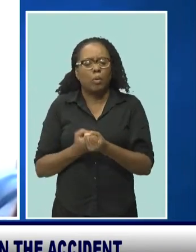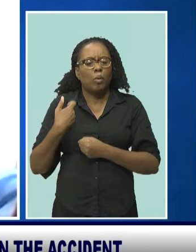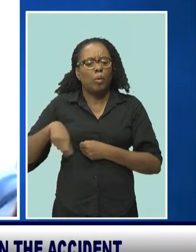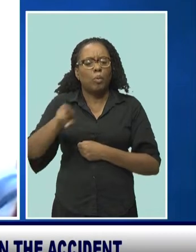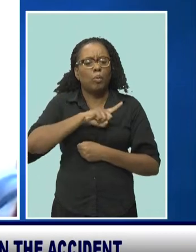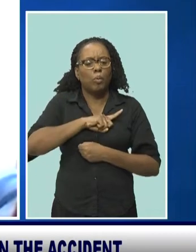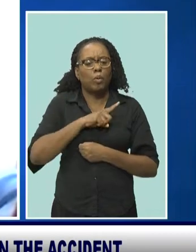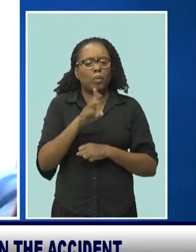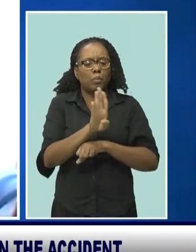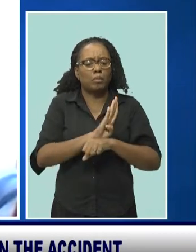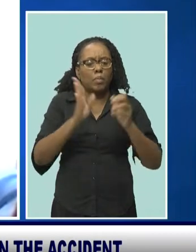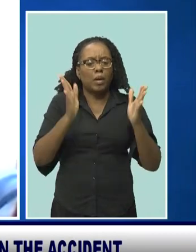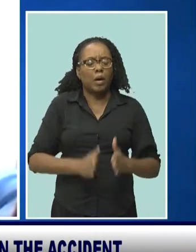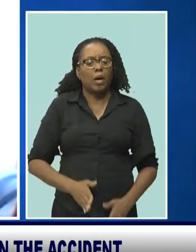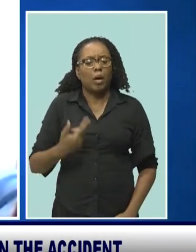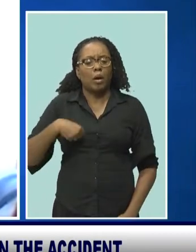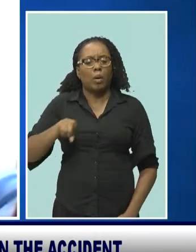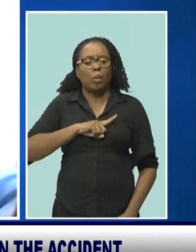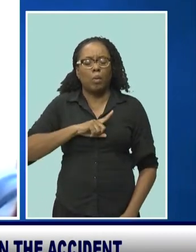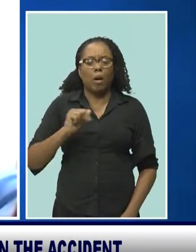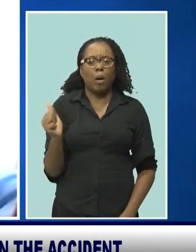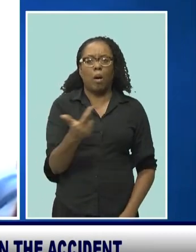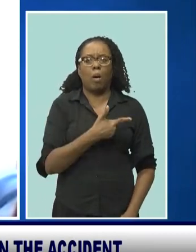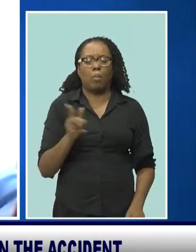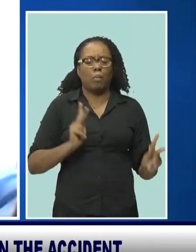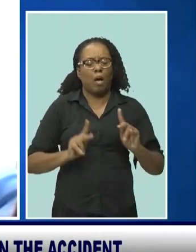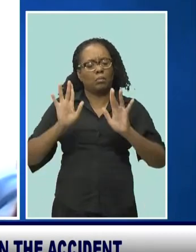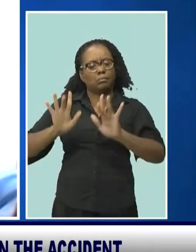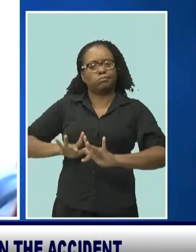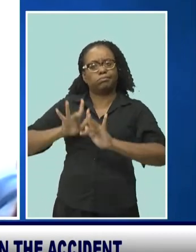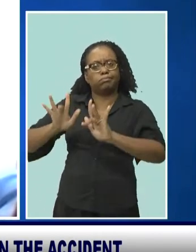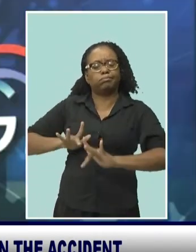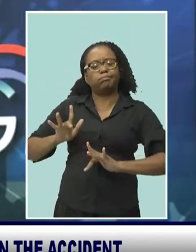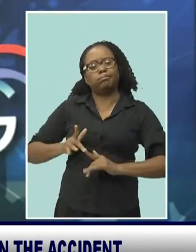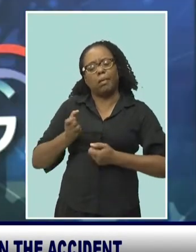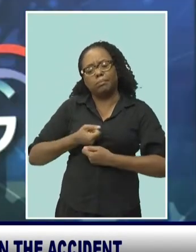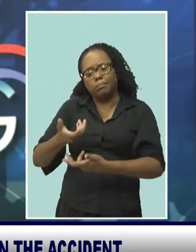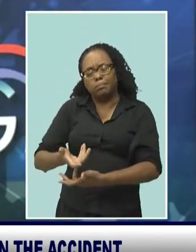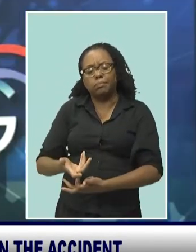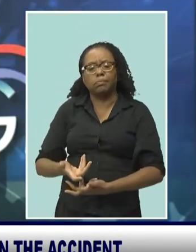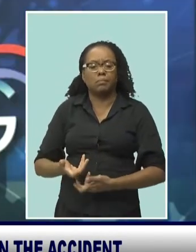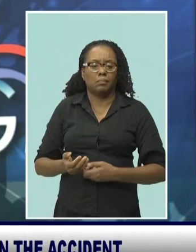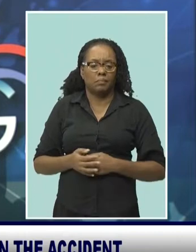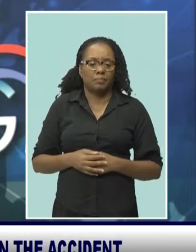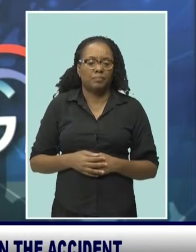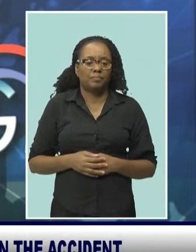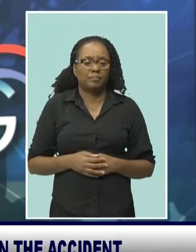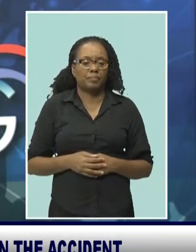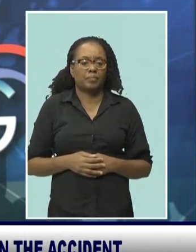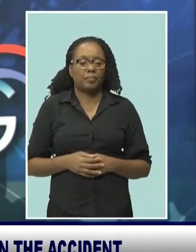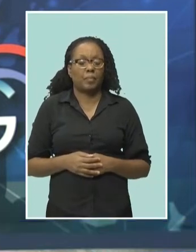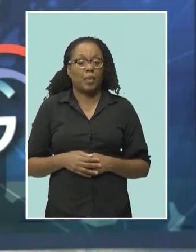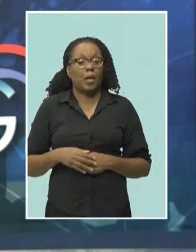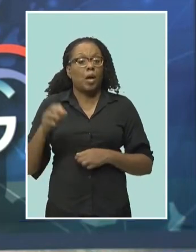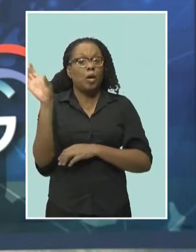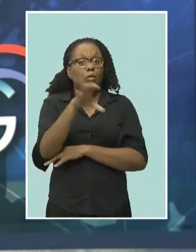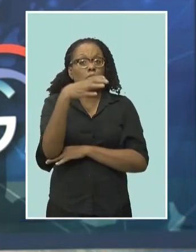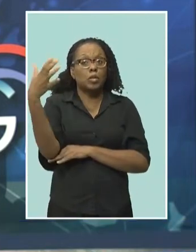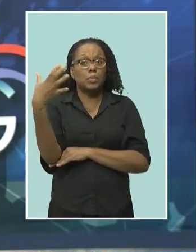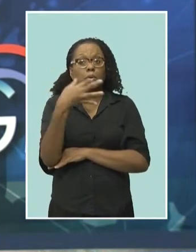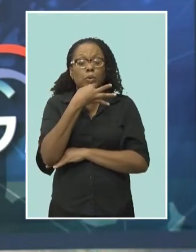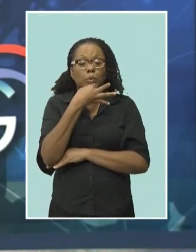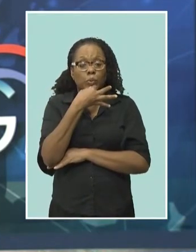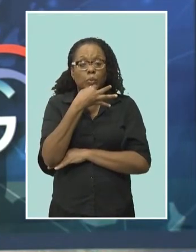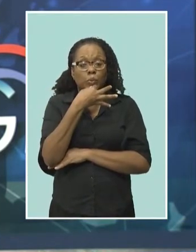people. And with Christmas approaching and more traffic